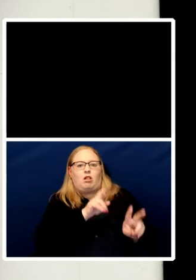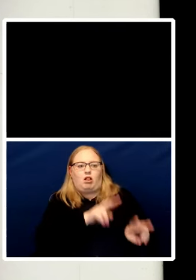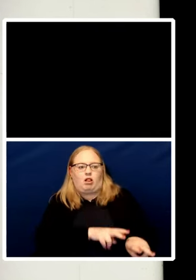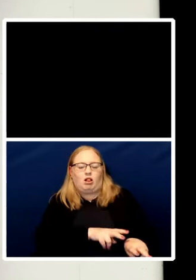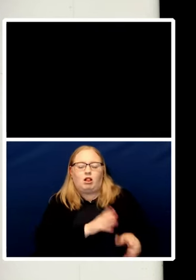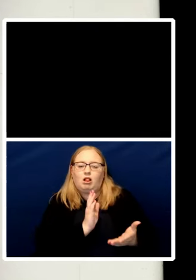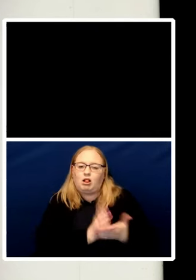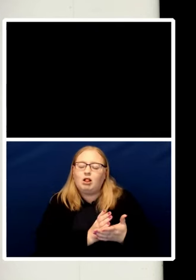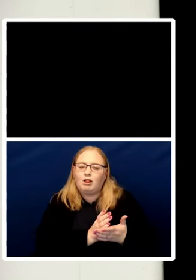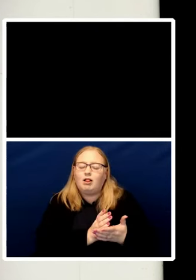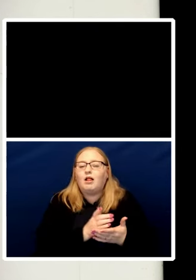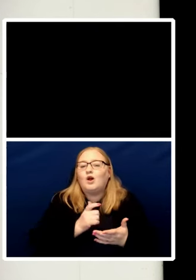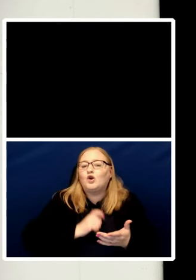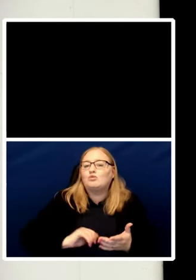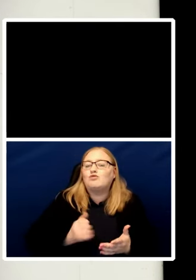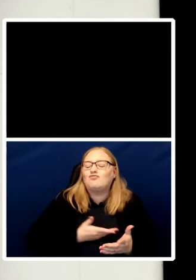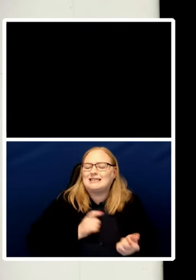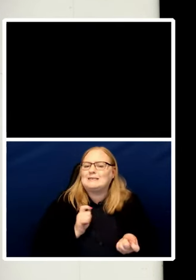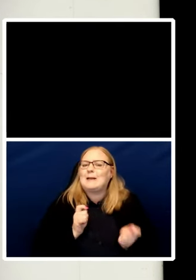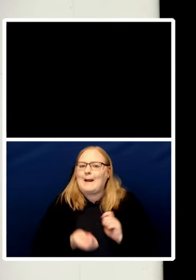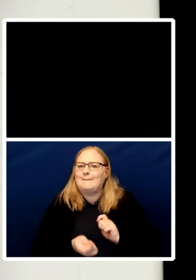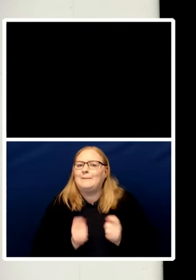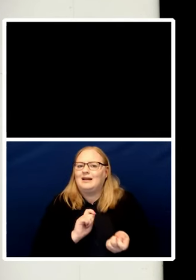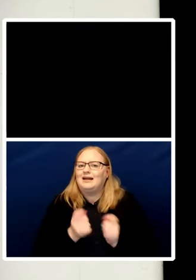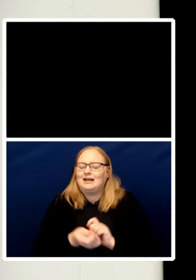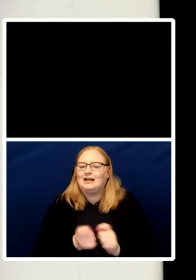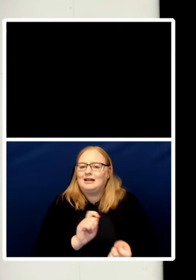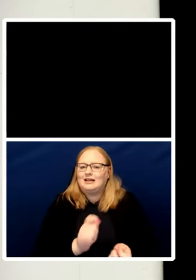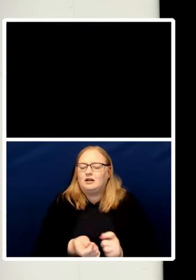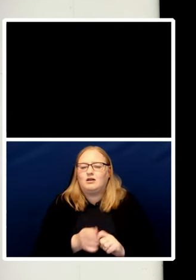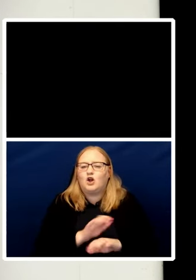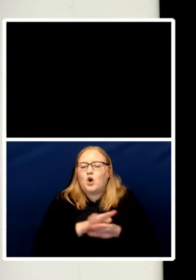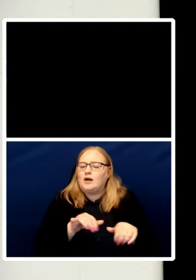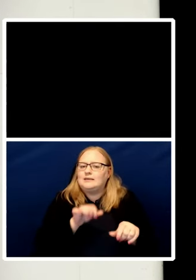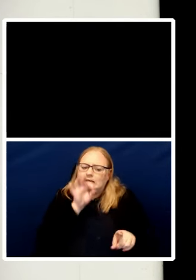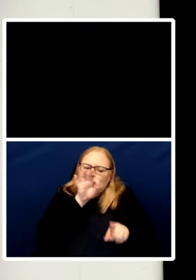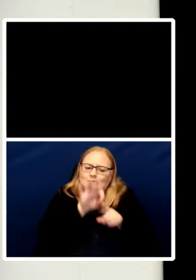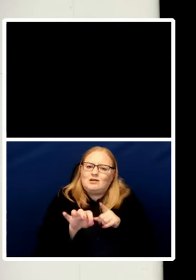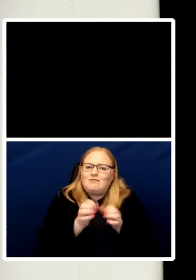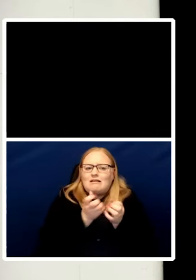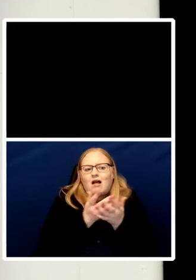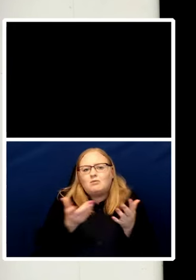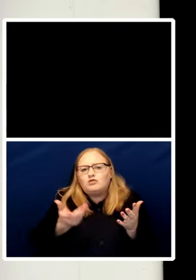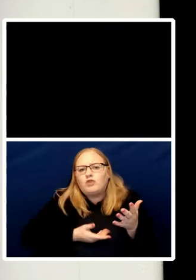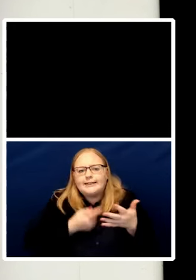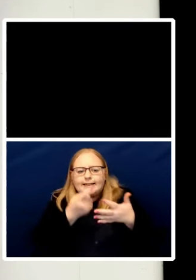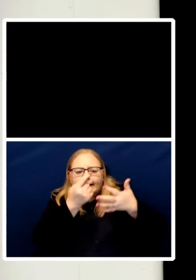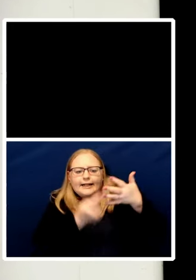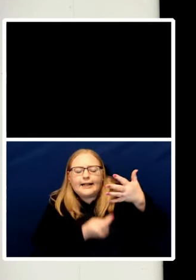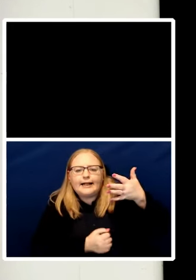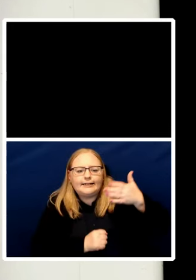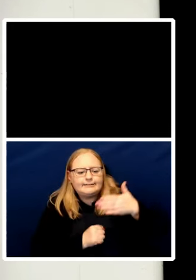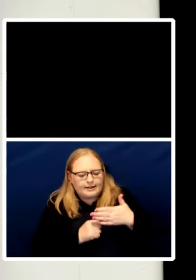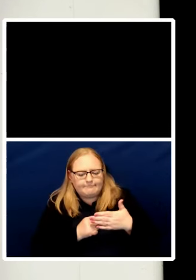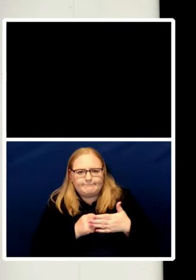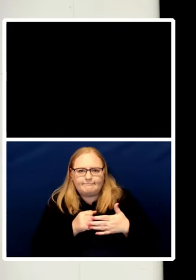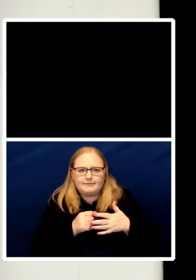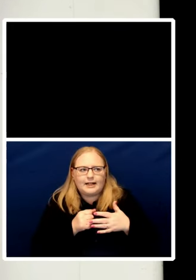lawyers to think that it's a finite number of rights that are available to the people who have them already it's dynamic